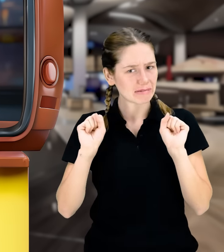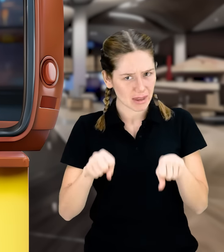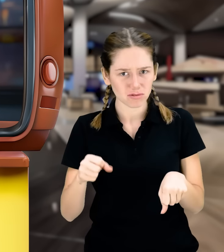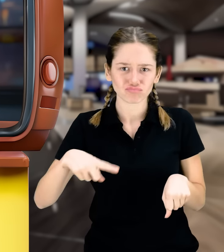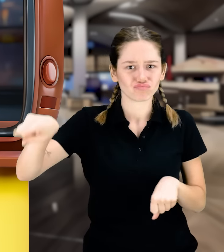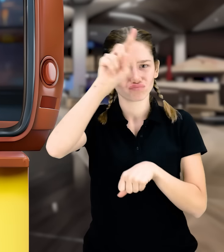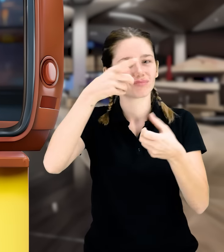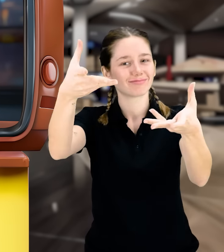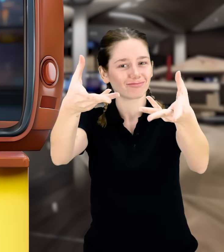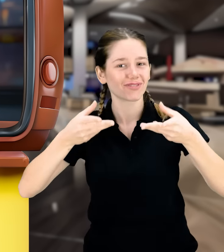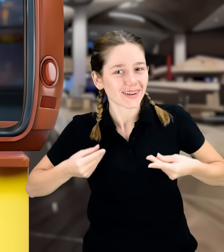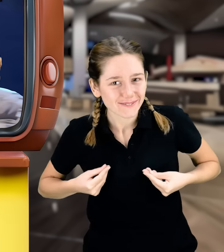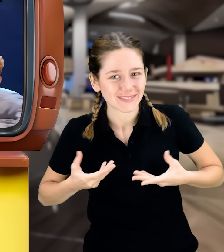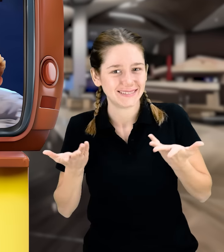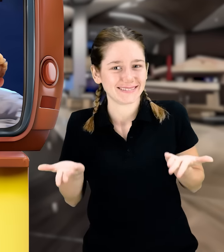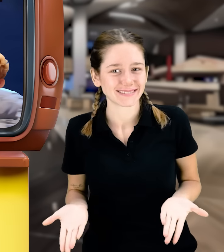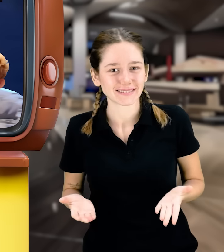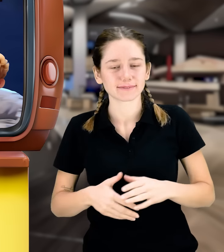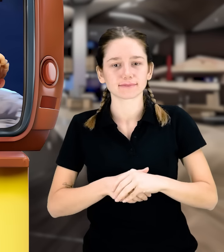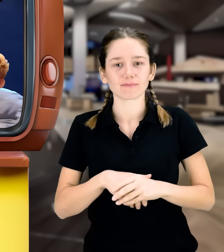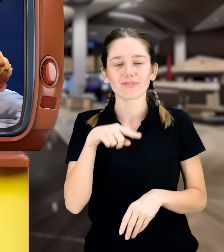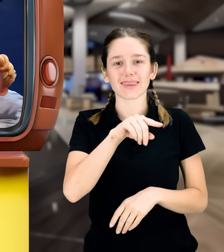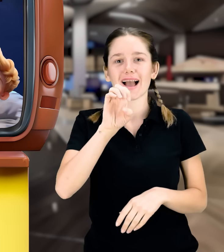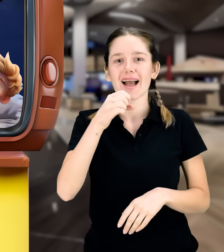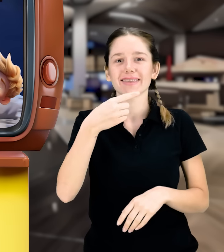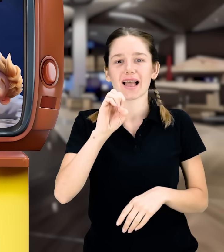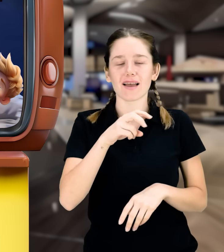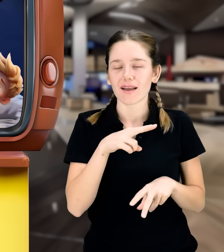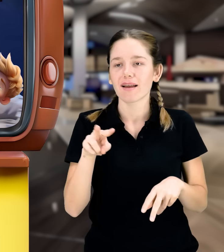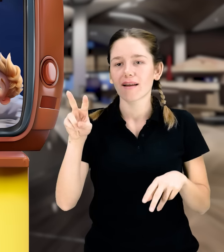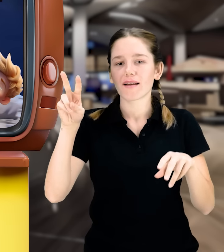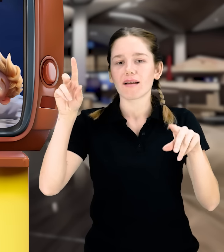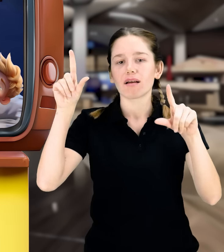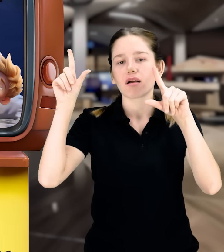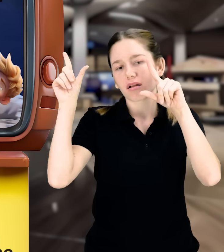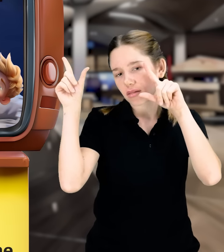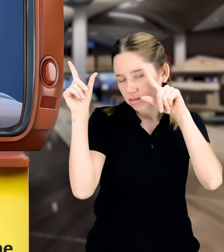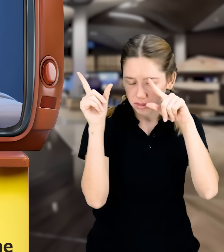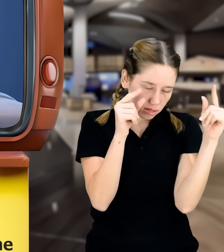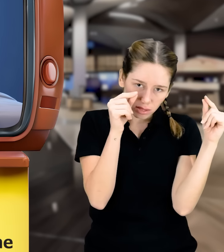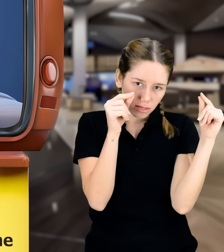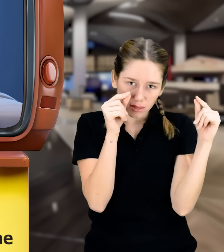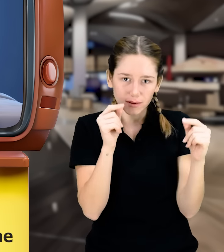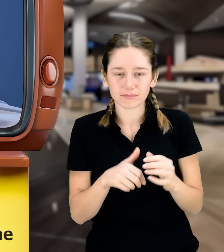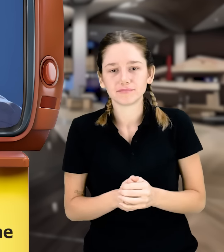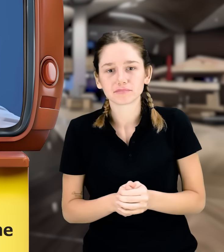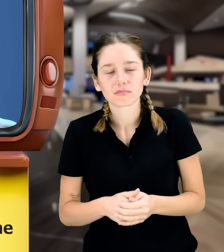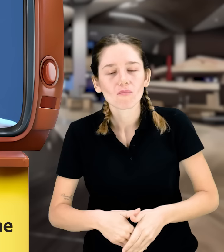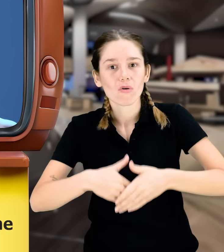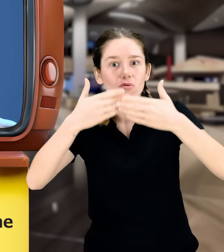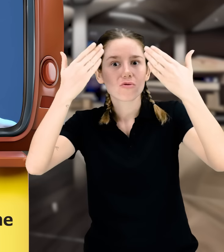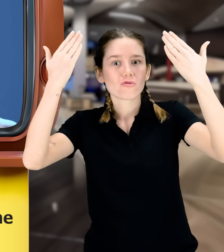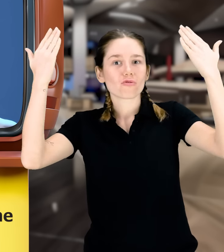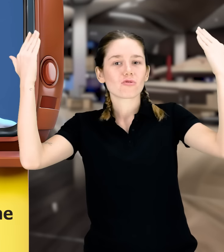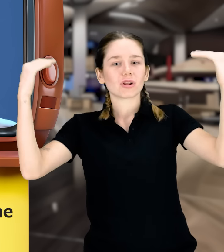In the mists of this, Ege drifted off to sleep. He woke up the next morning, to the sweet